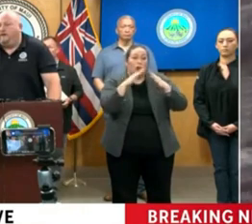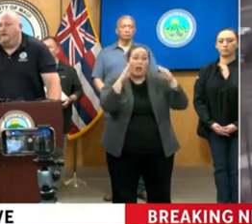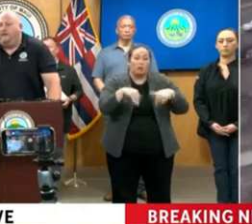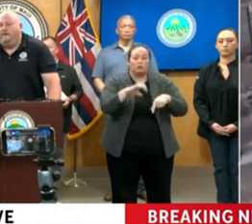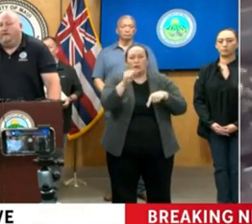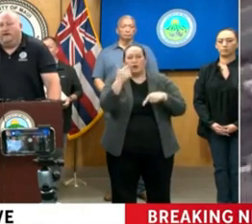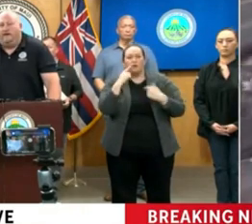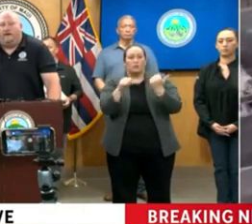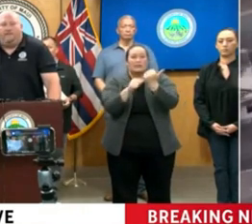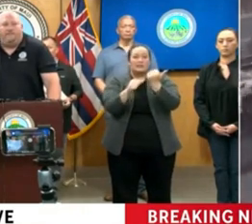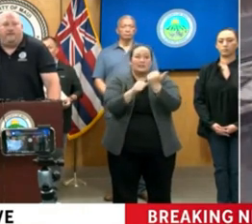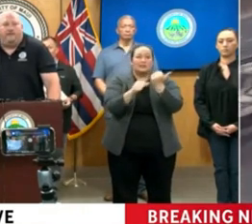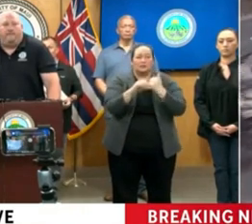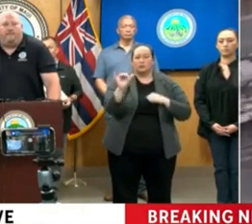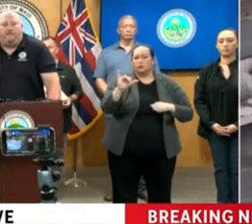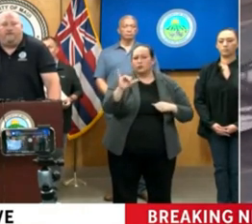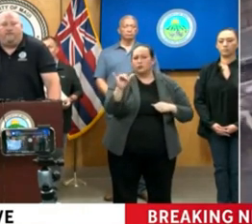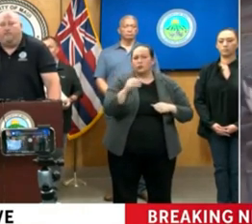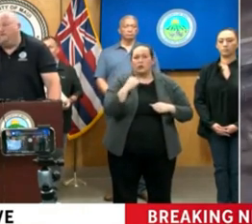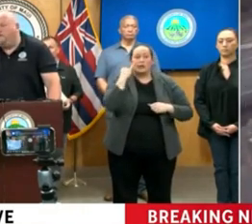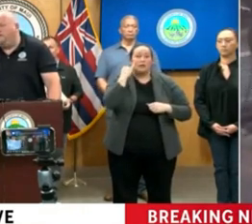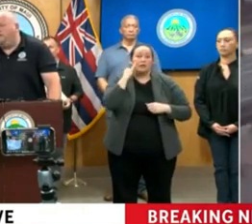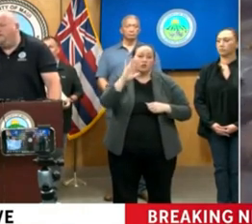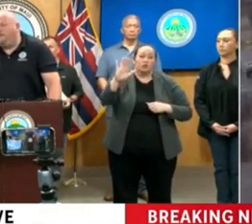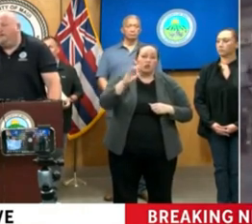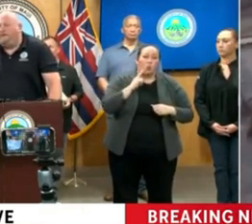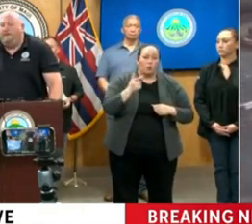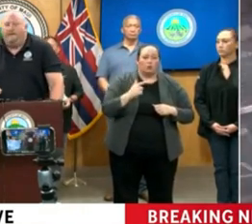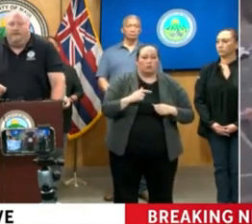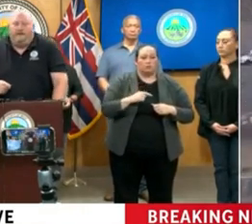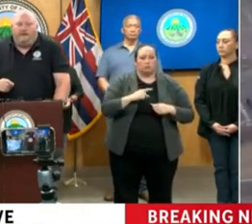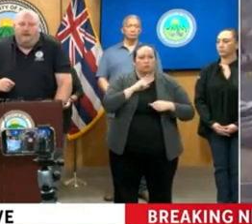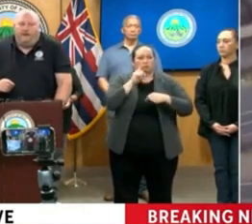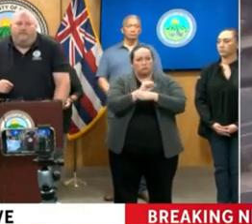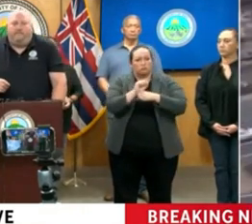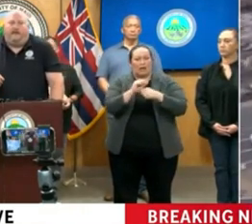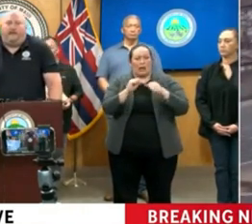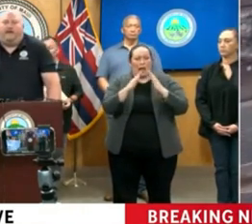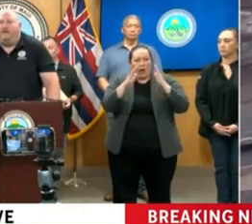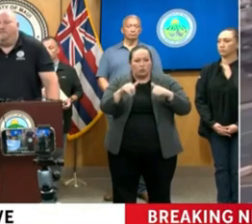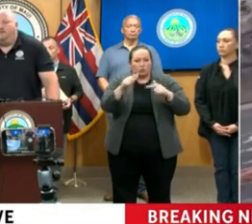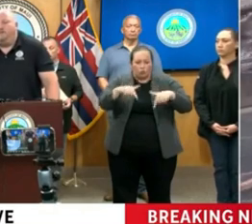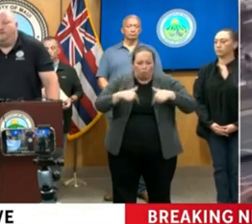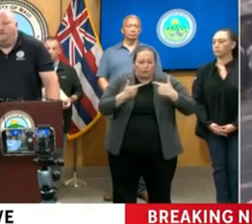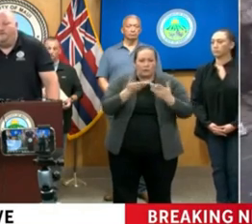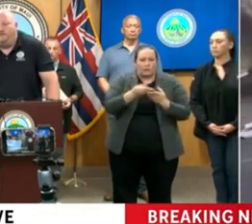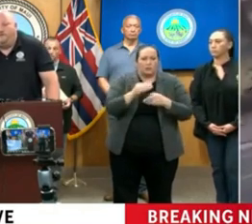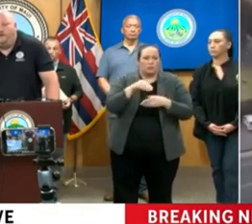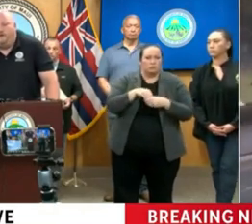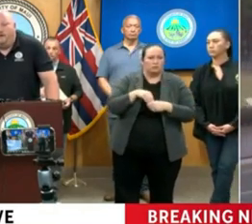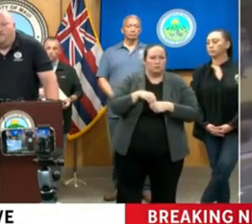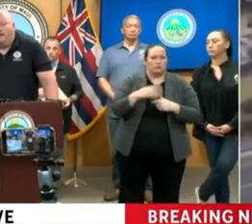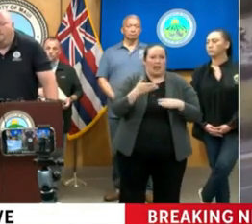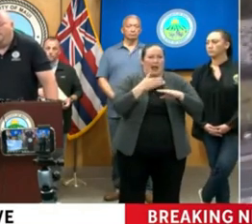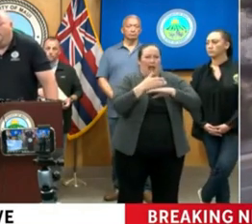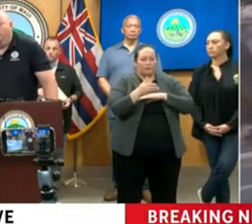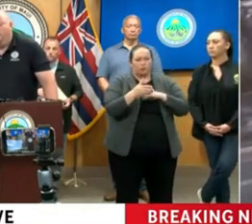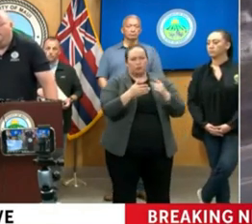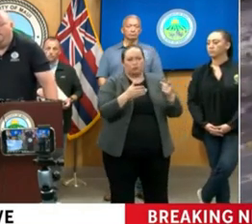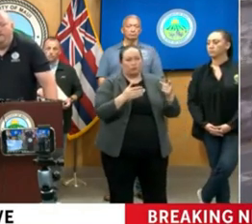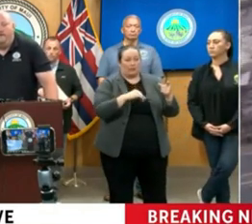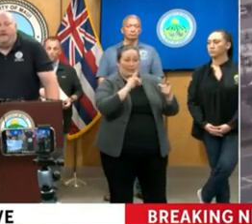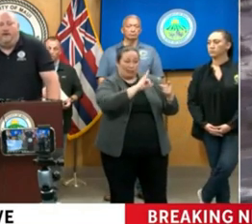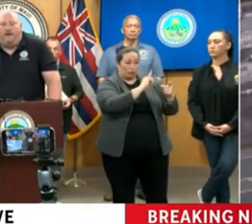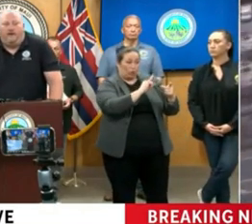if it's your primary property. And after rental assistance, I mean, after